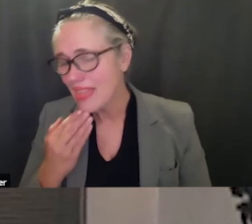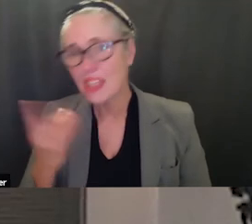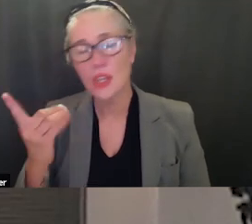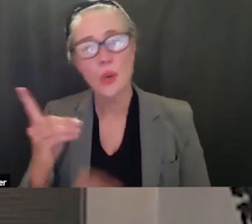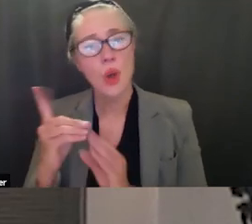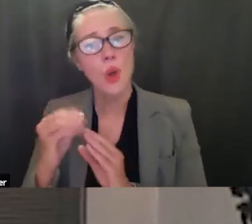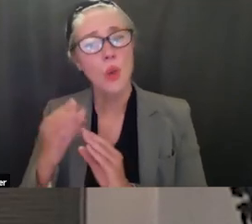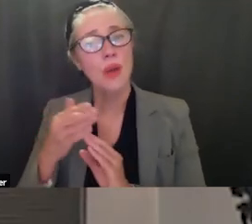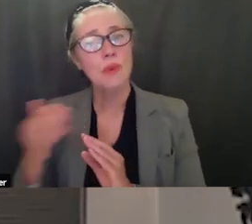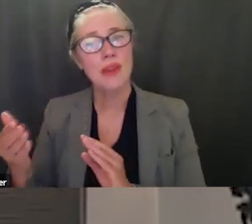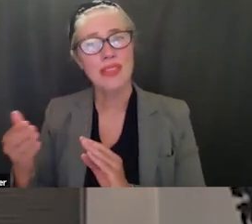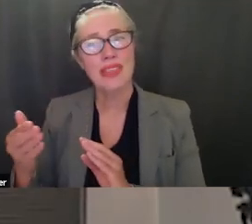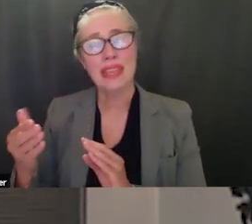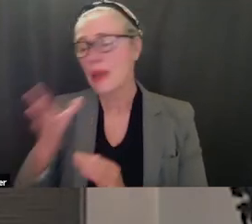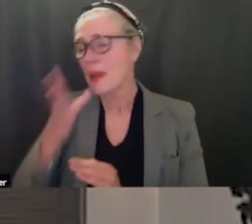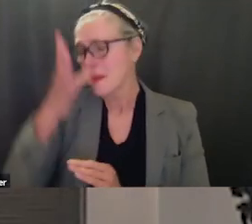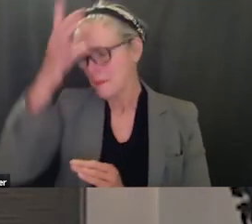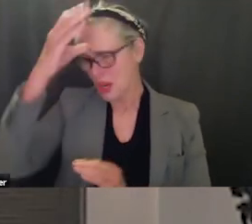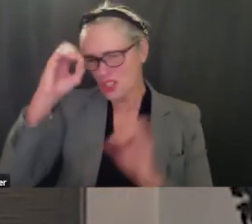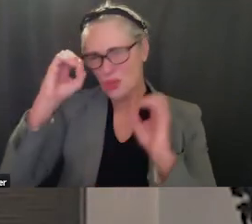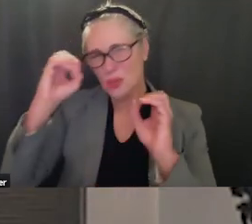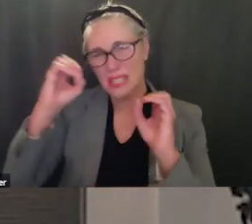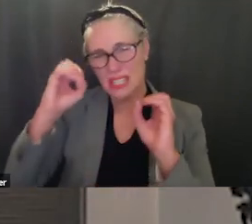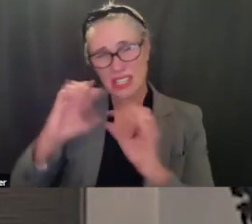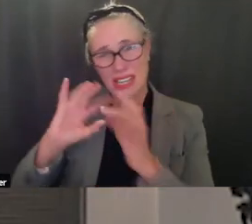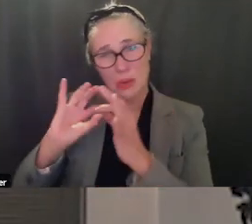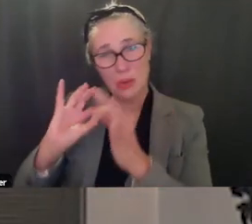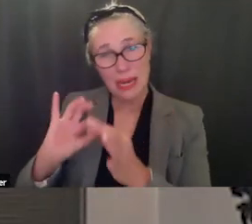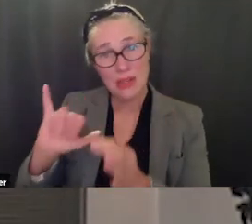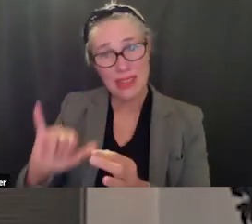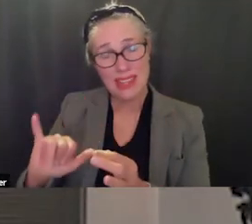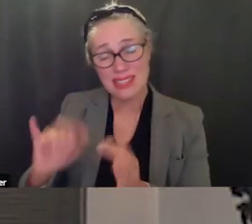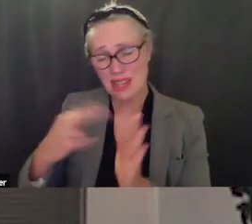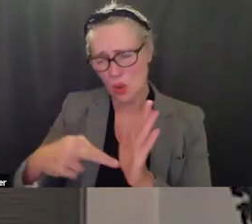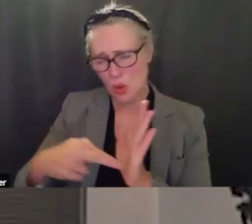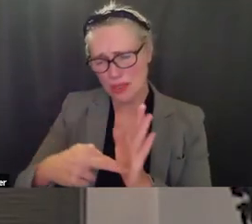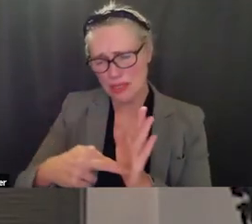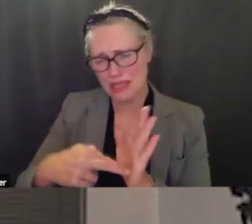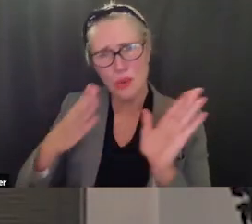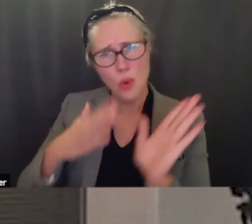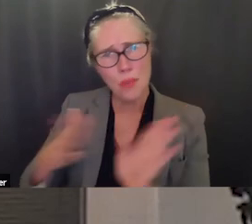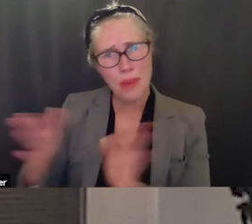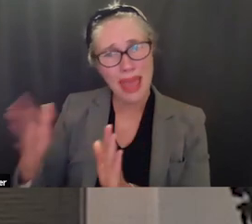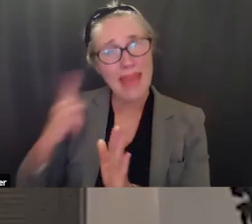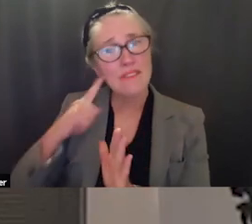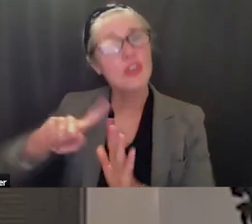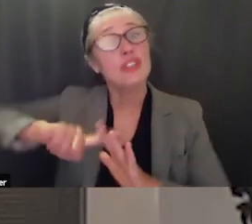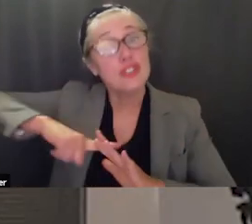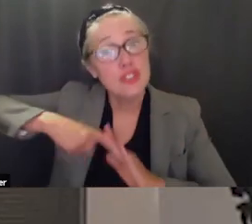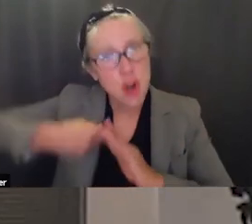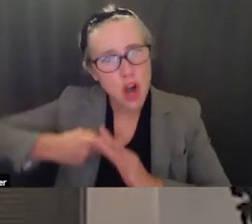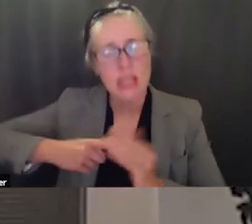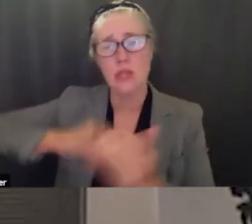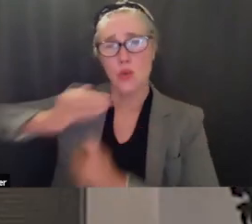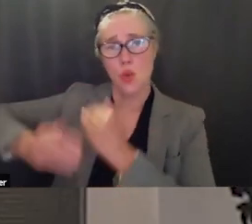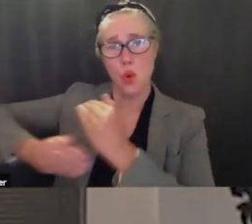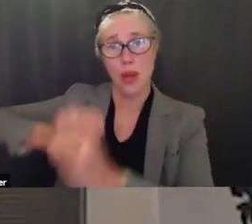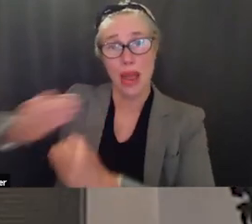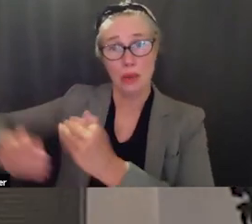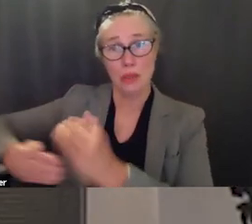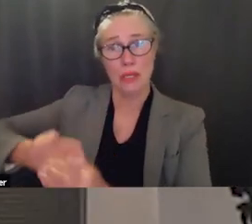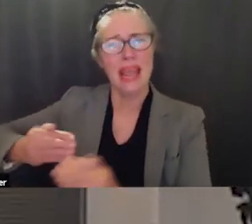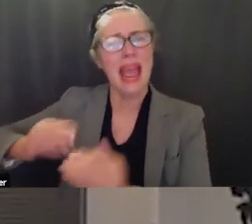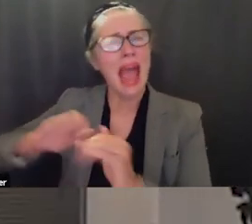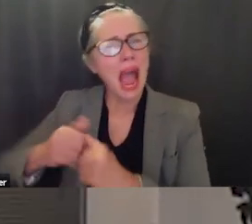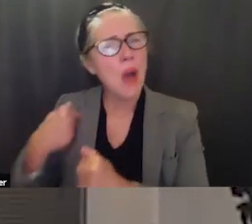need to educate the parents about this what's the rollout plan so that we educate the parents in this component